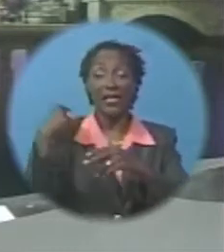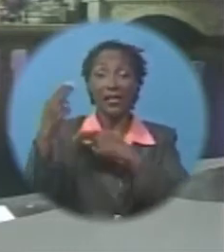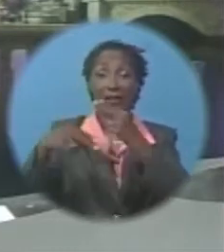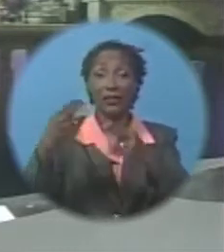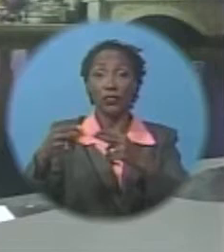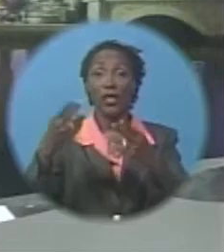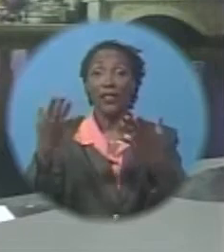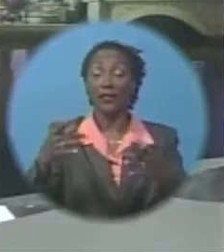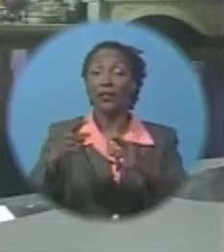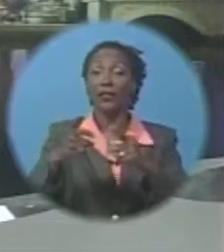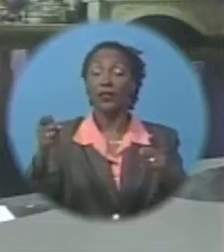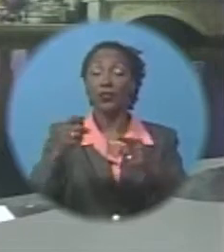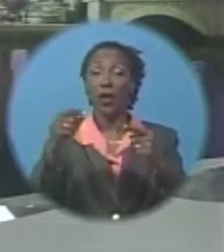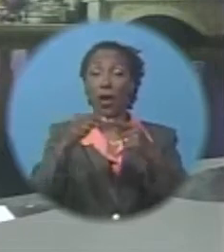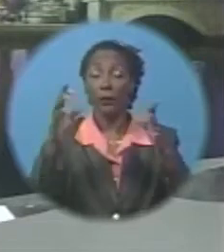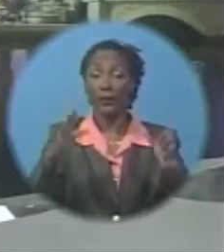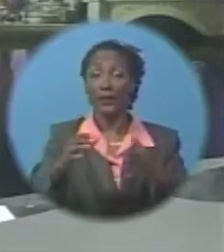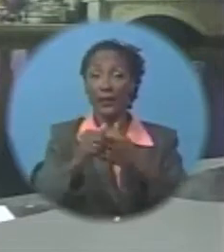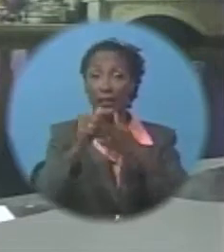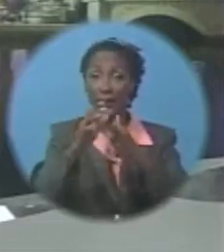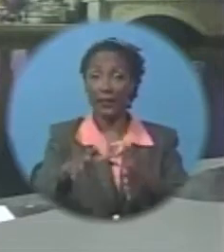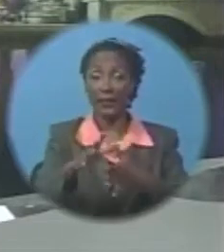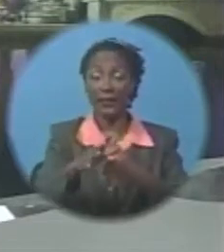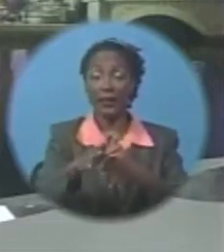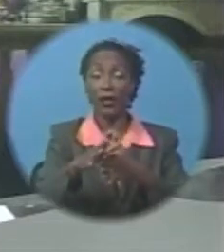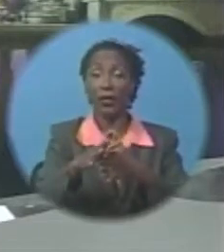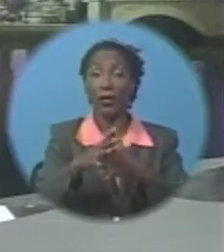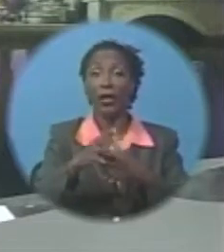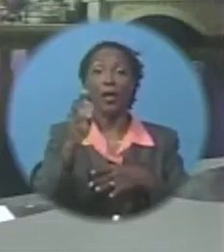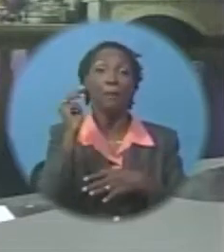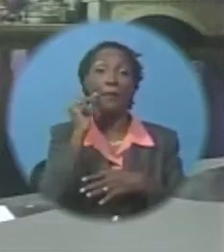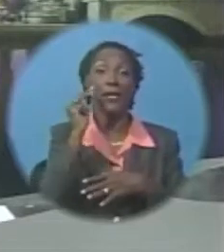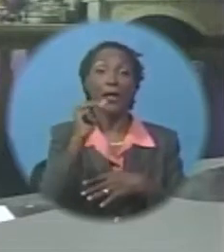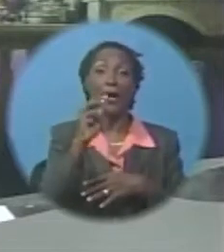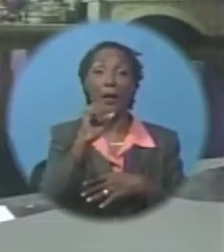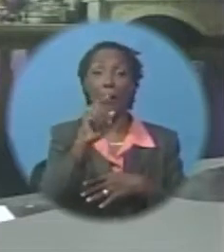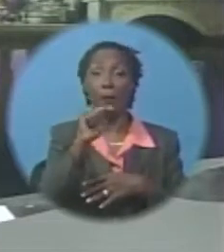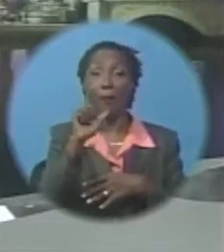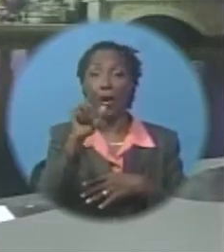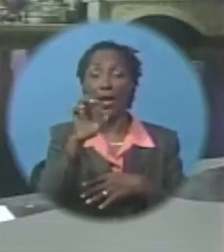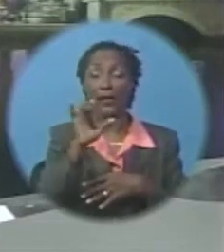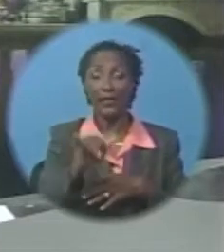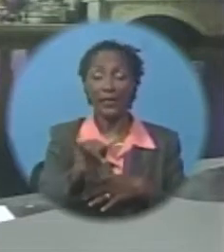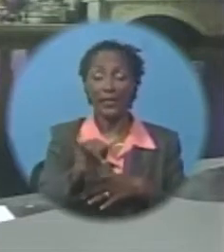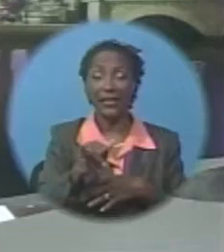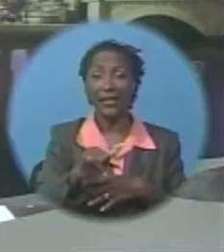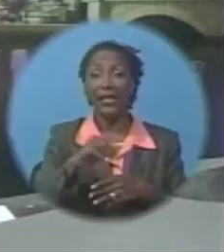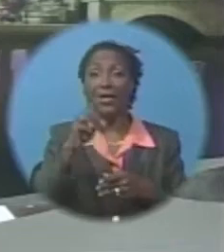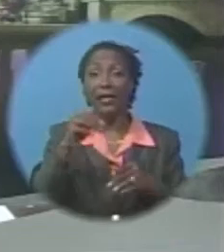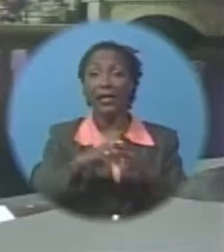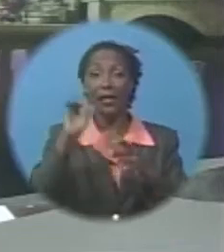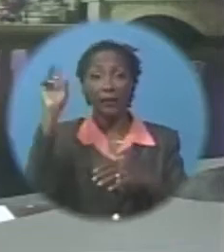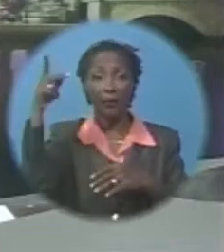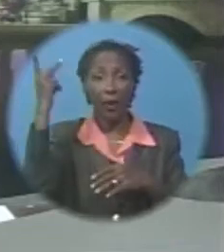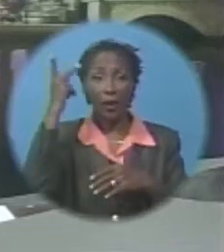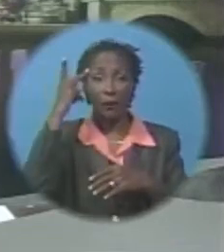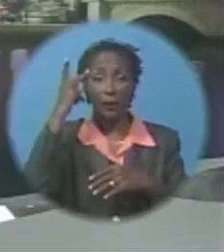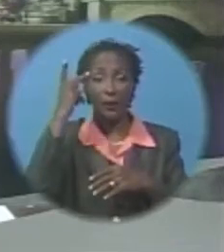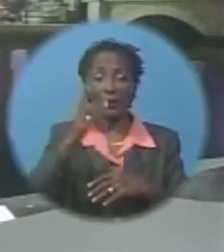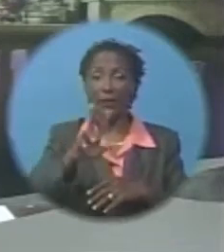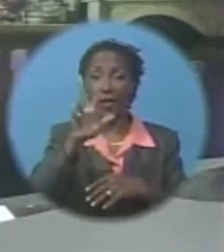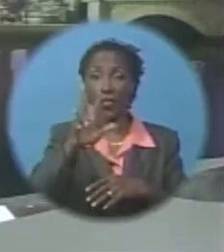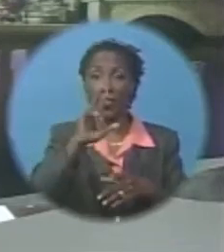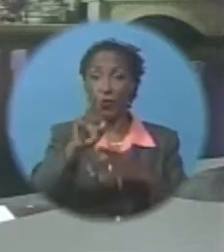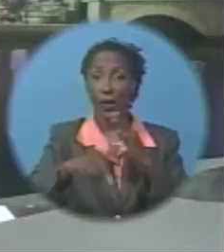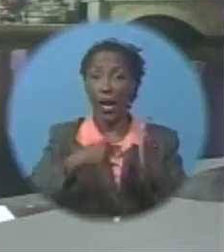leader Mia Motley in parliament during a three-hour presentation that wrapped up just minutes ago. She was responding to the financial